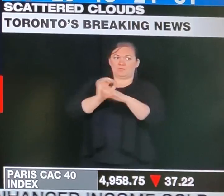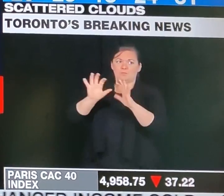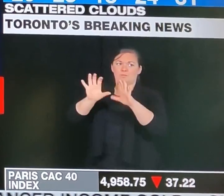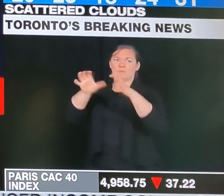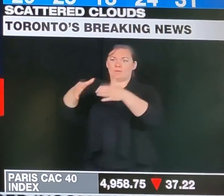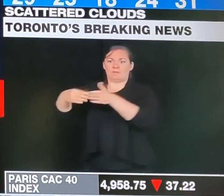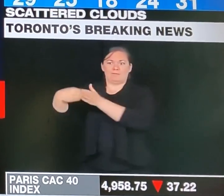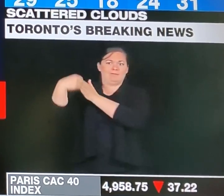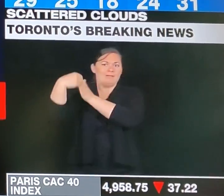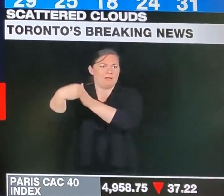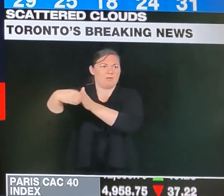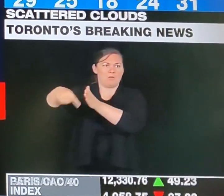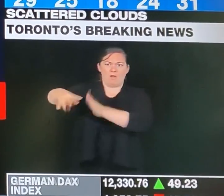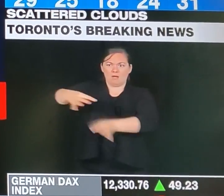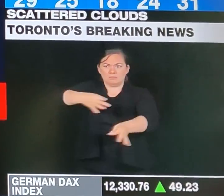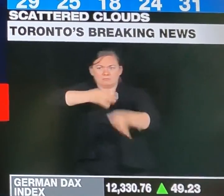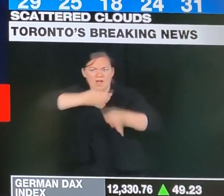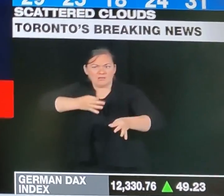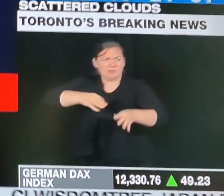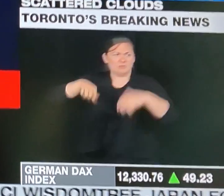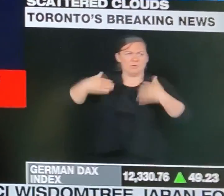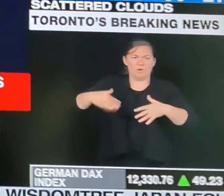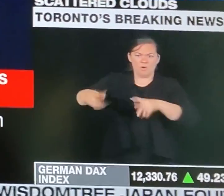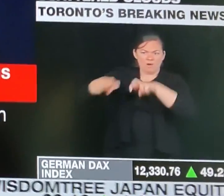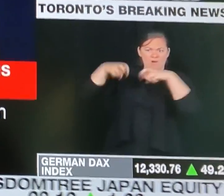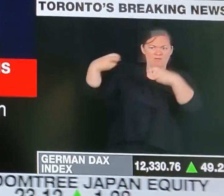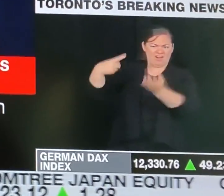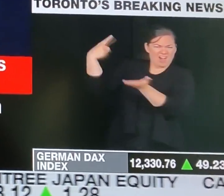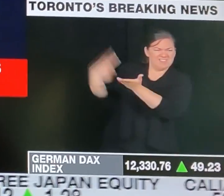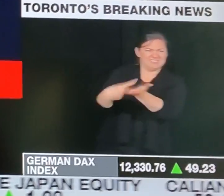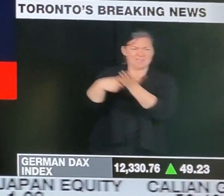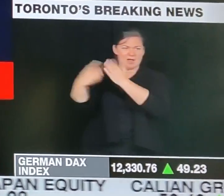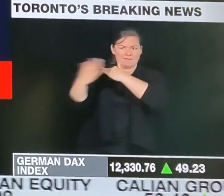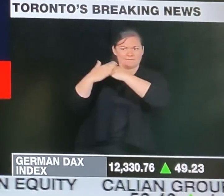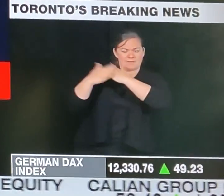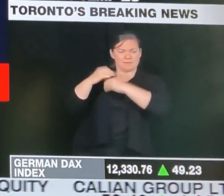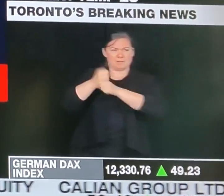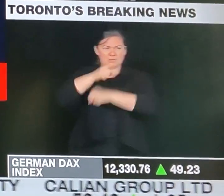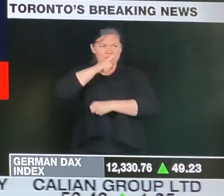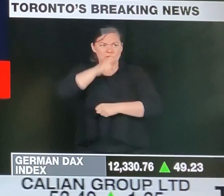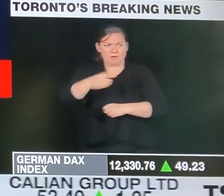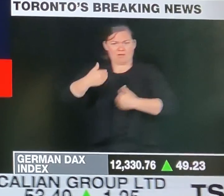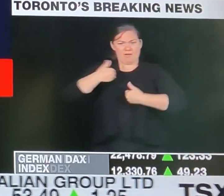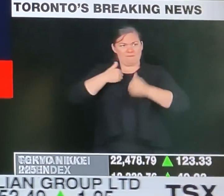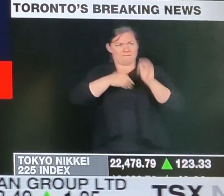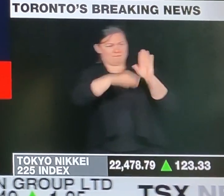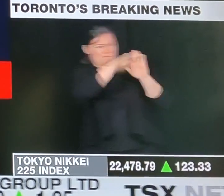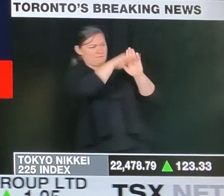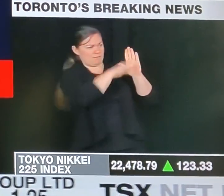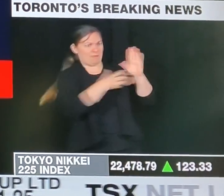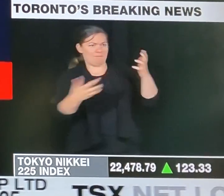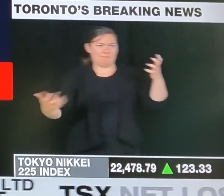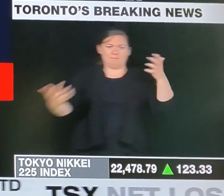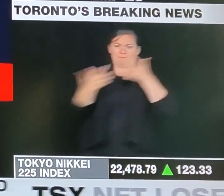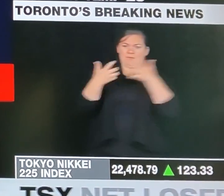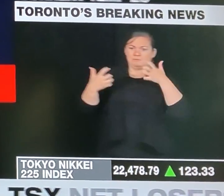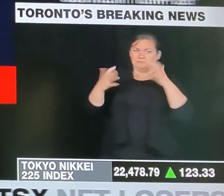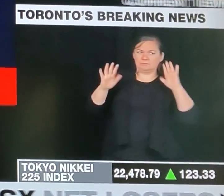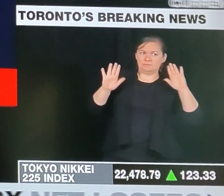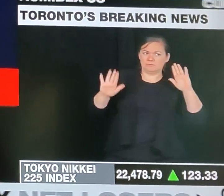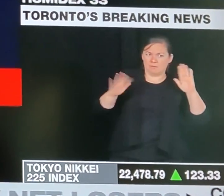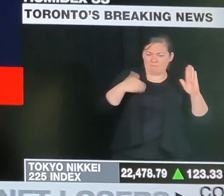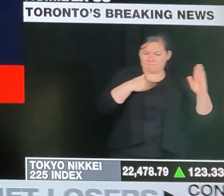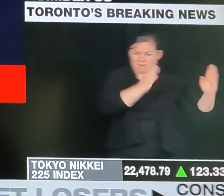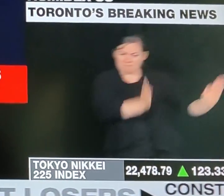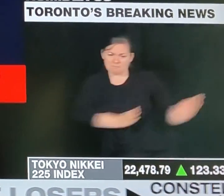full-time in-class experience with health and safety protocols in place. We know the value of human connection and community for our earliest